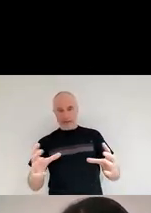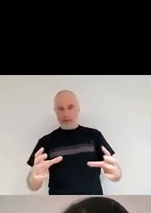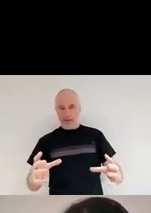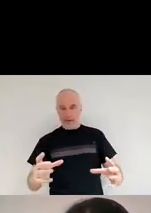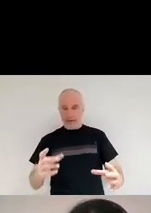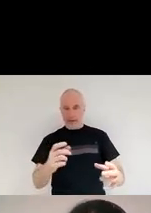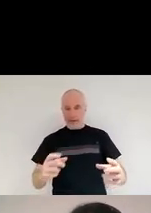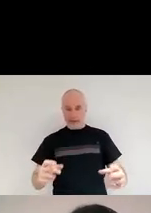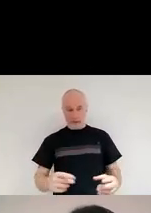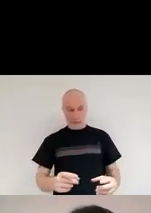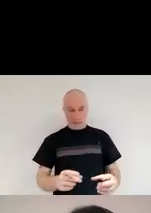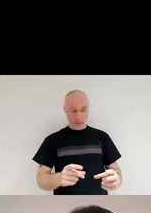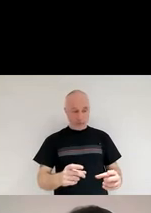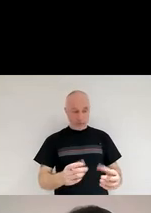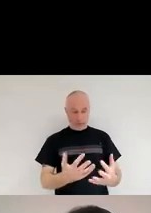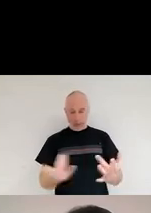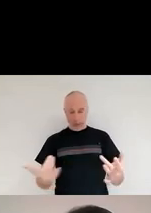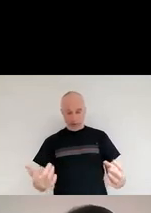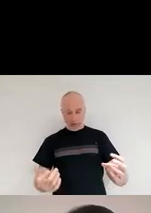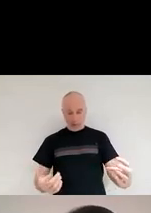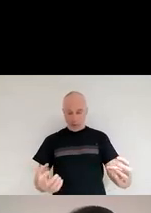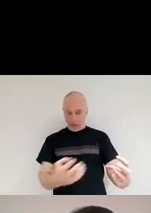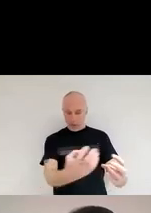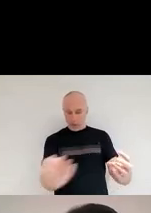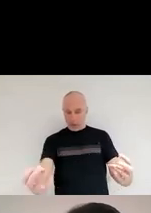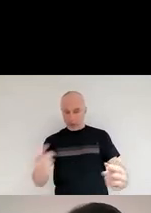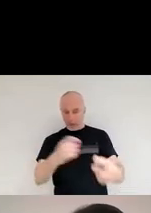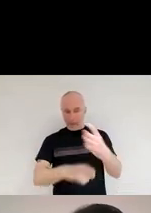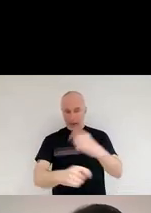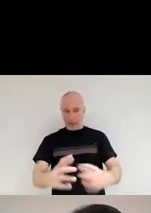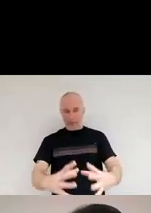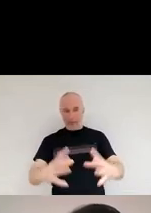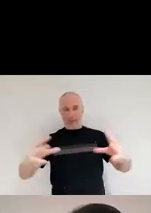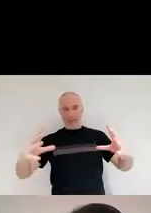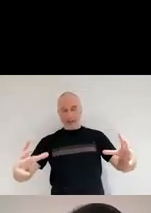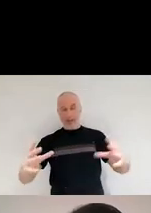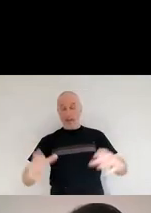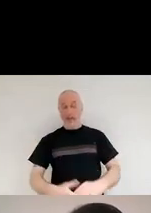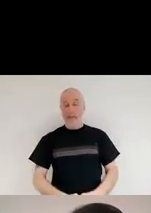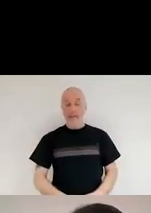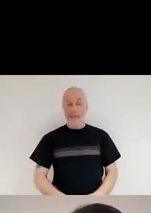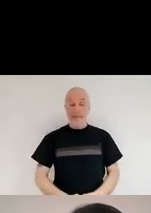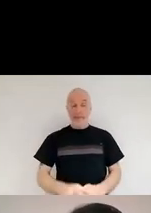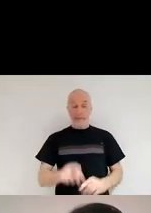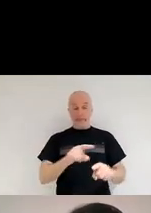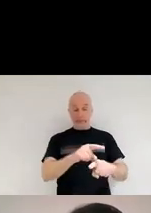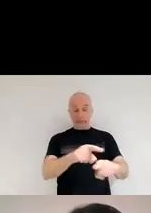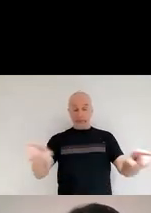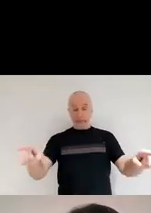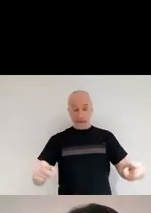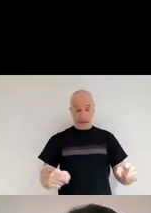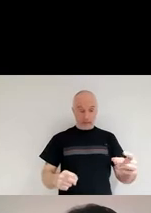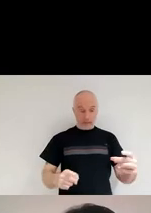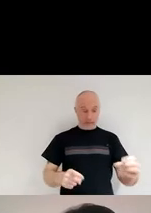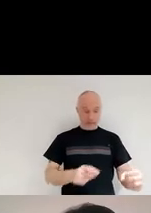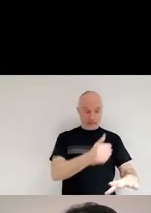telescope. So in this case, we spread those telescopes and they behave as a telescope